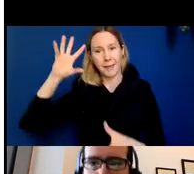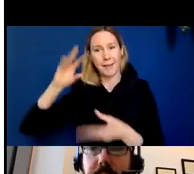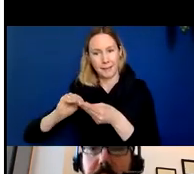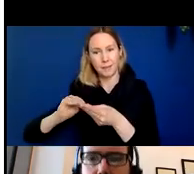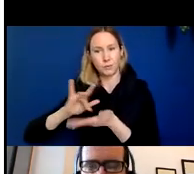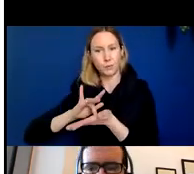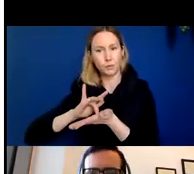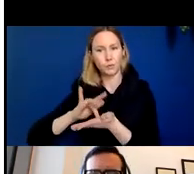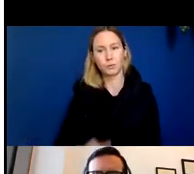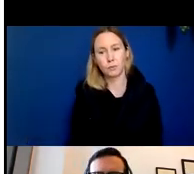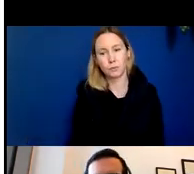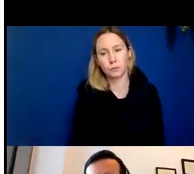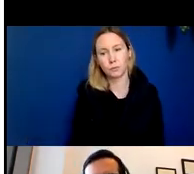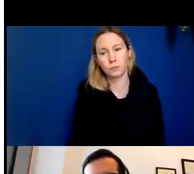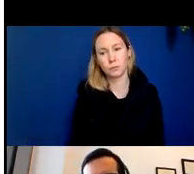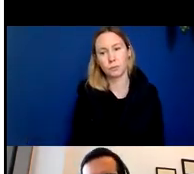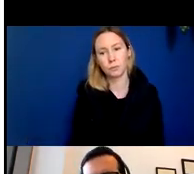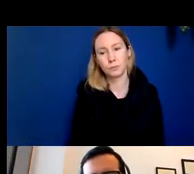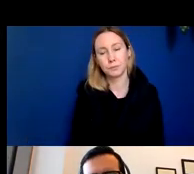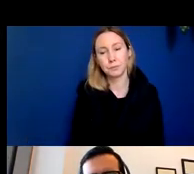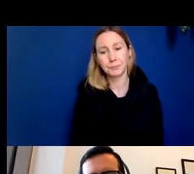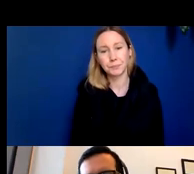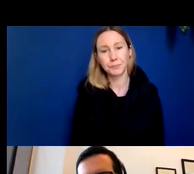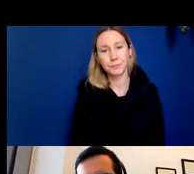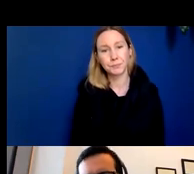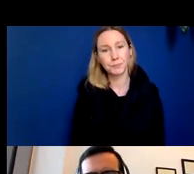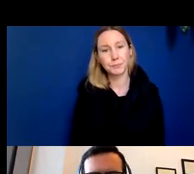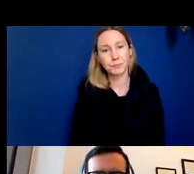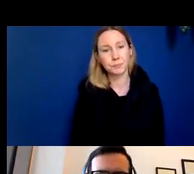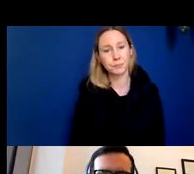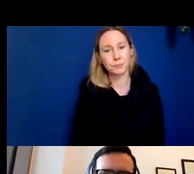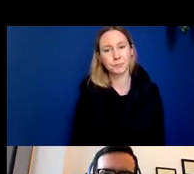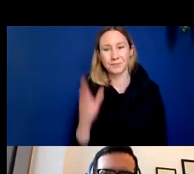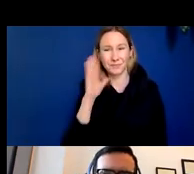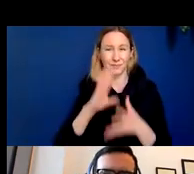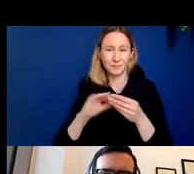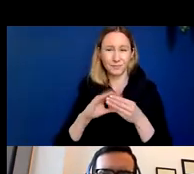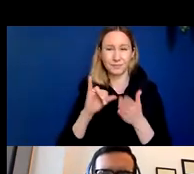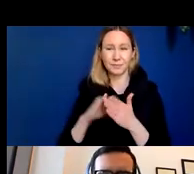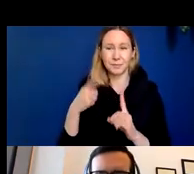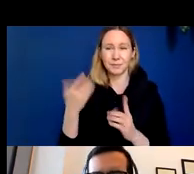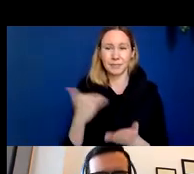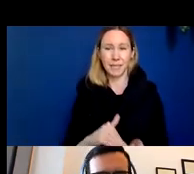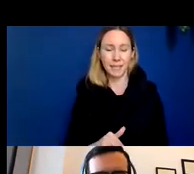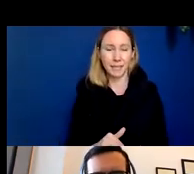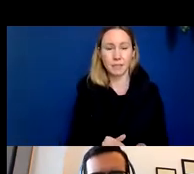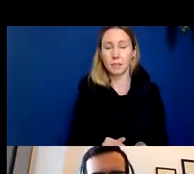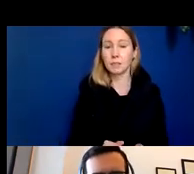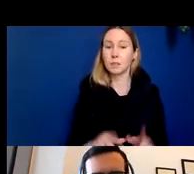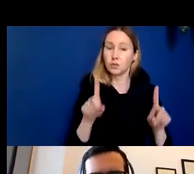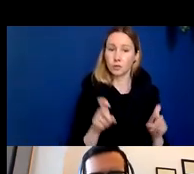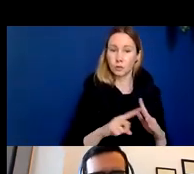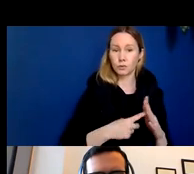in general and I'll come back to that point so the trials were initiated in